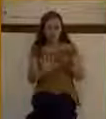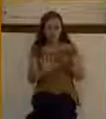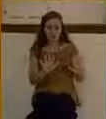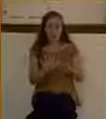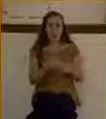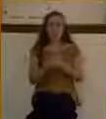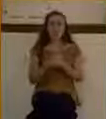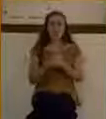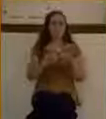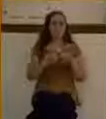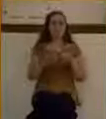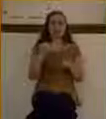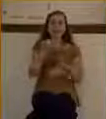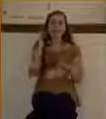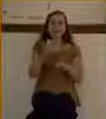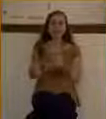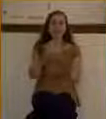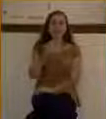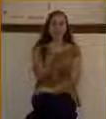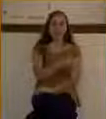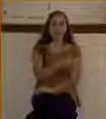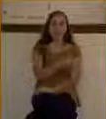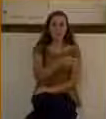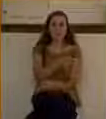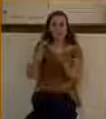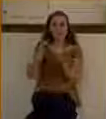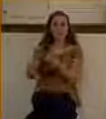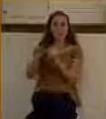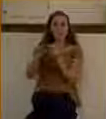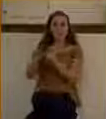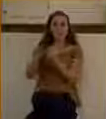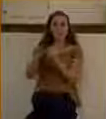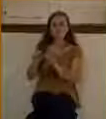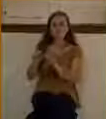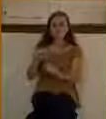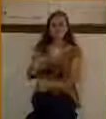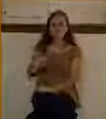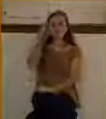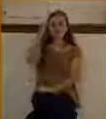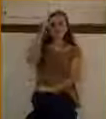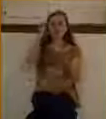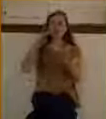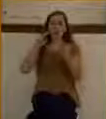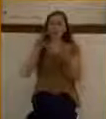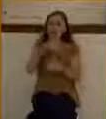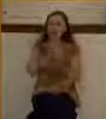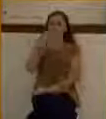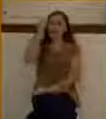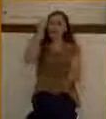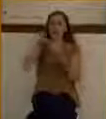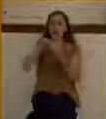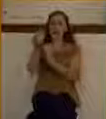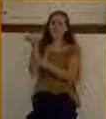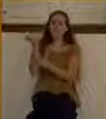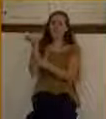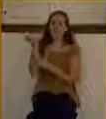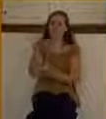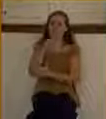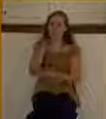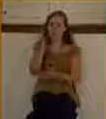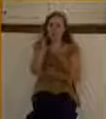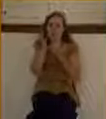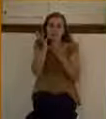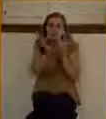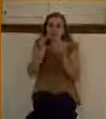That didn't deter this man one bit. He knew the business of begging. He was not shy. He